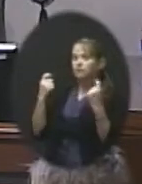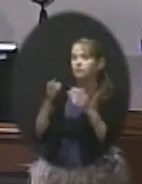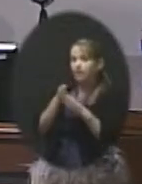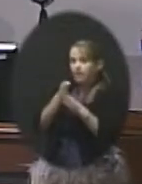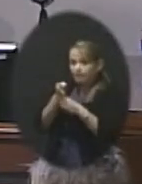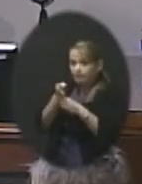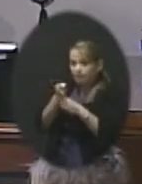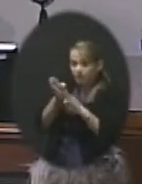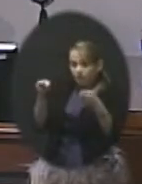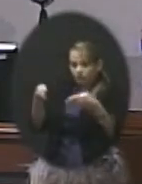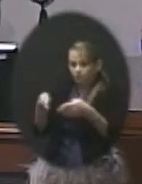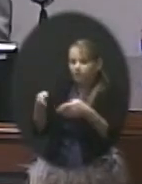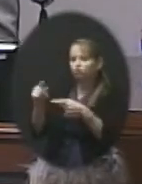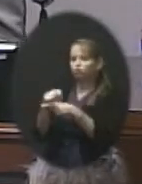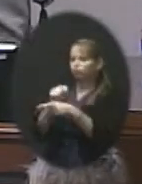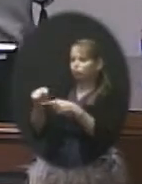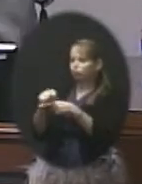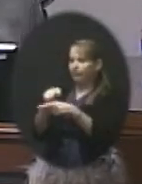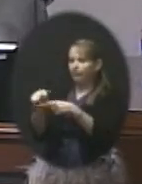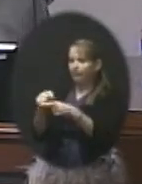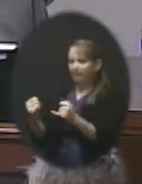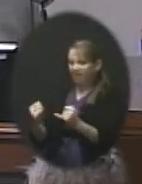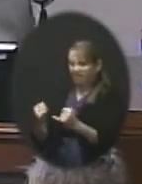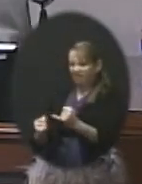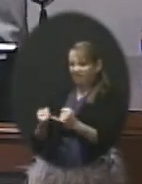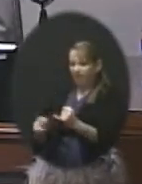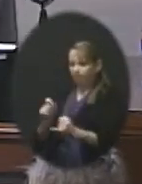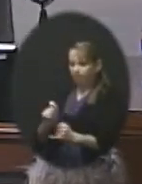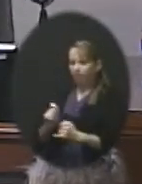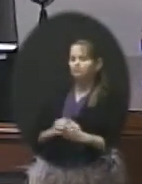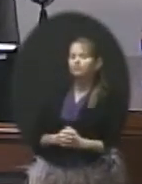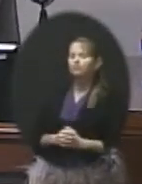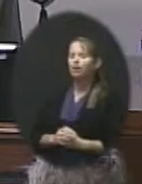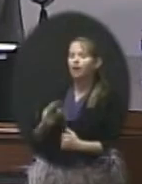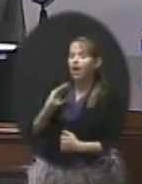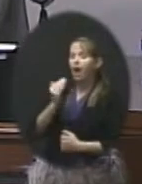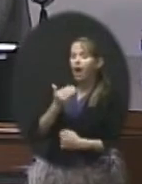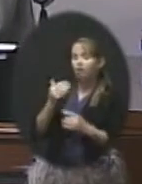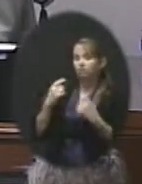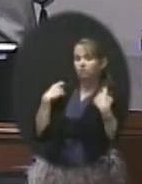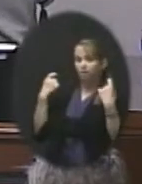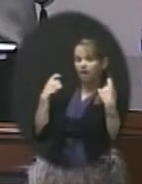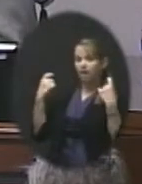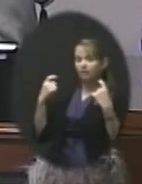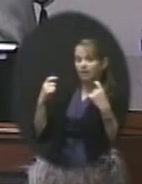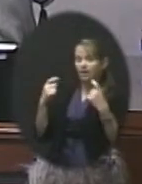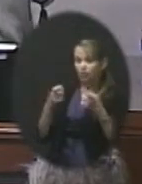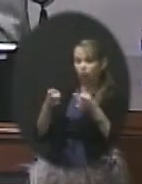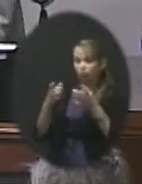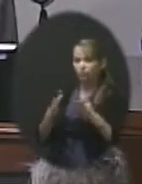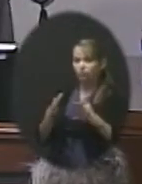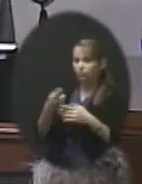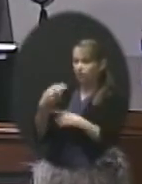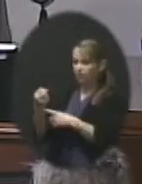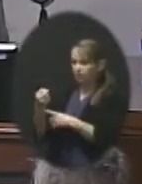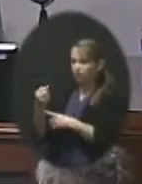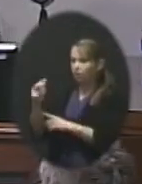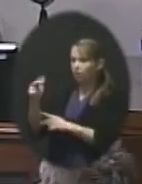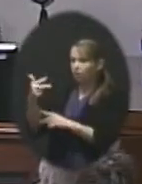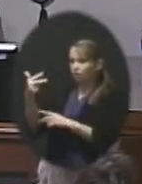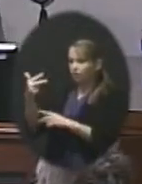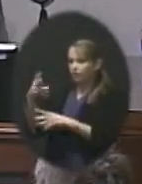training aspect, your last bullet. Because we have our athletic directors, our high school athletic directors, three of them including